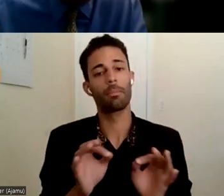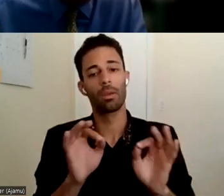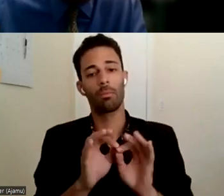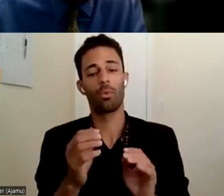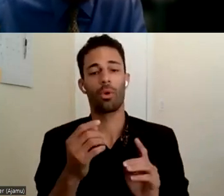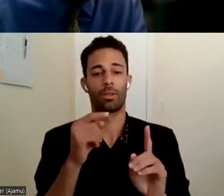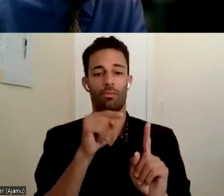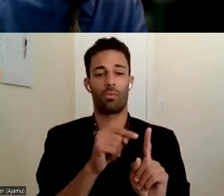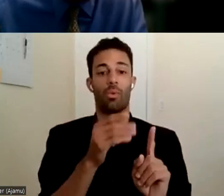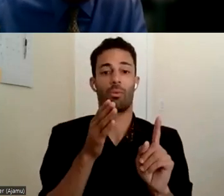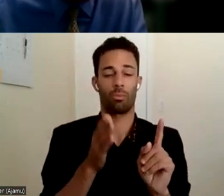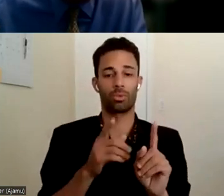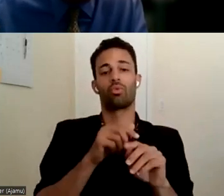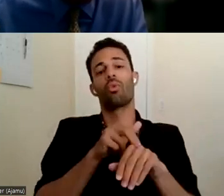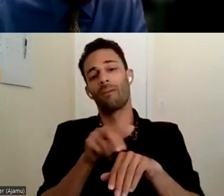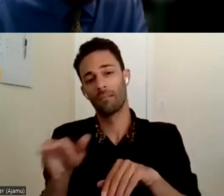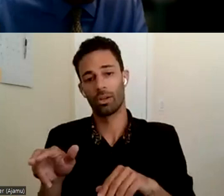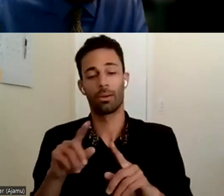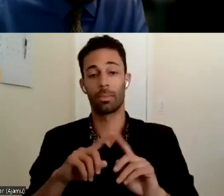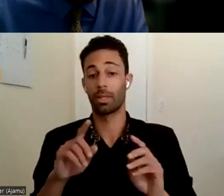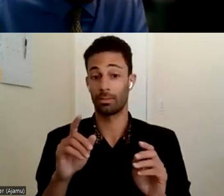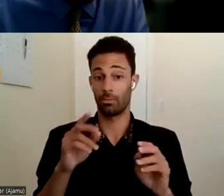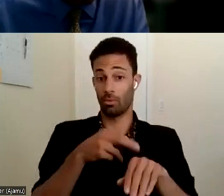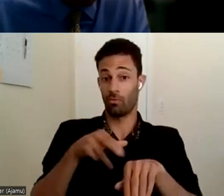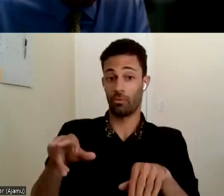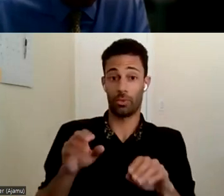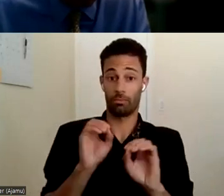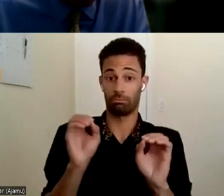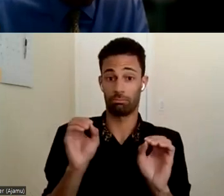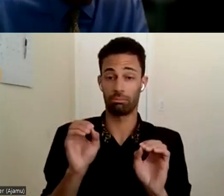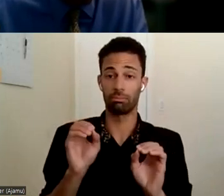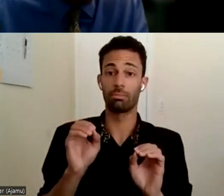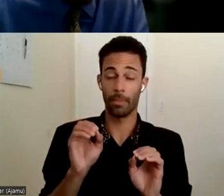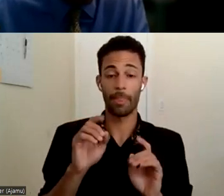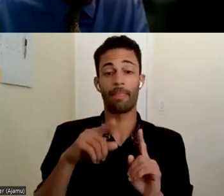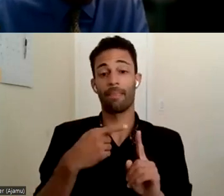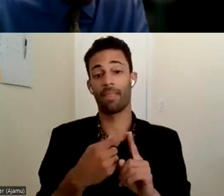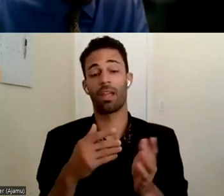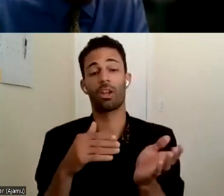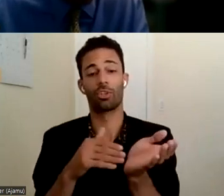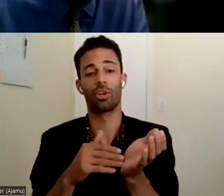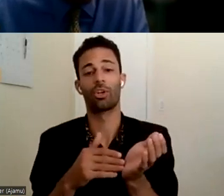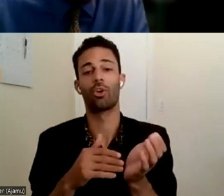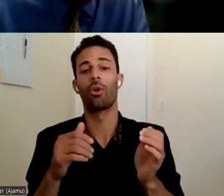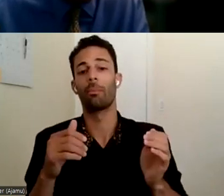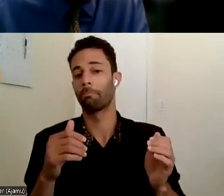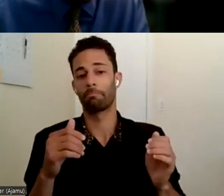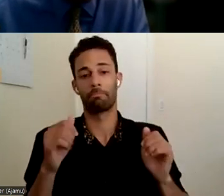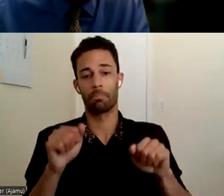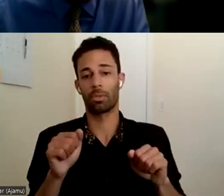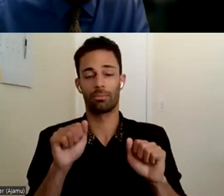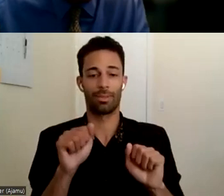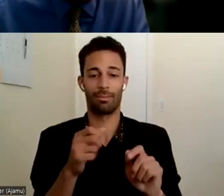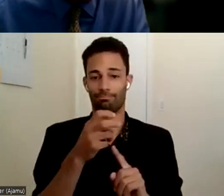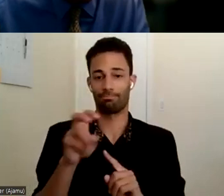him. Um, but if there's no referral, you know, so a doctor might take the power of attorney and just think